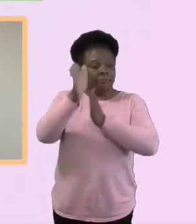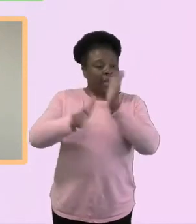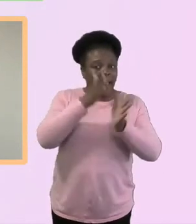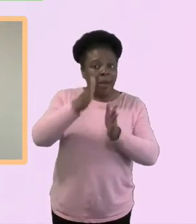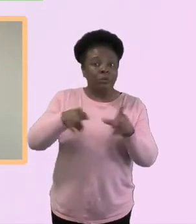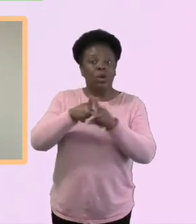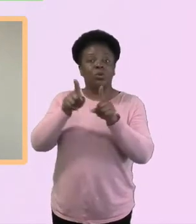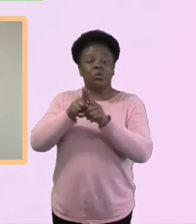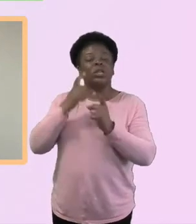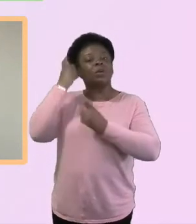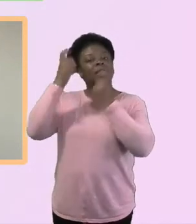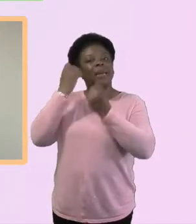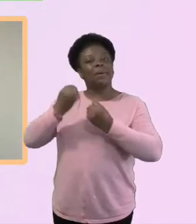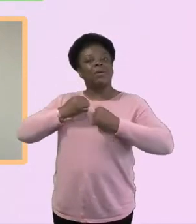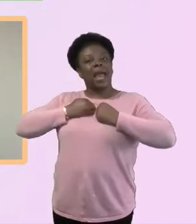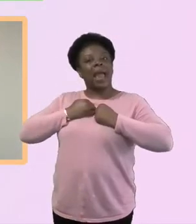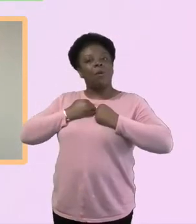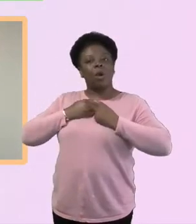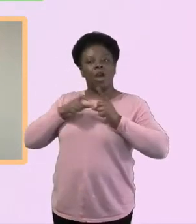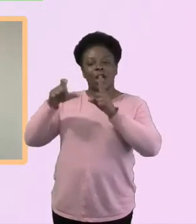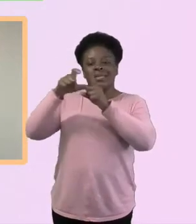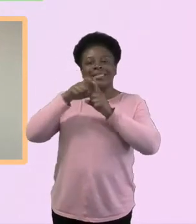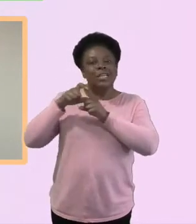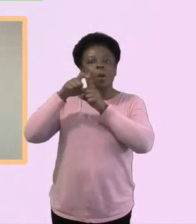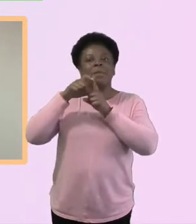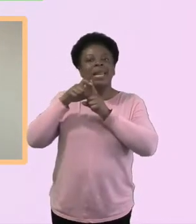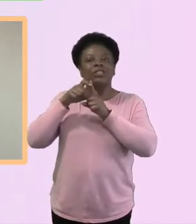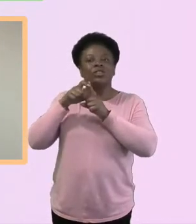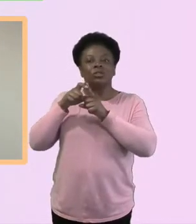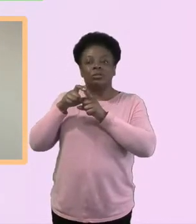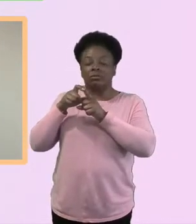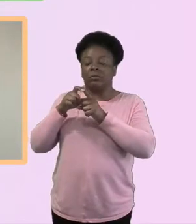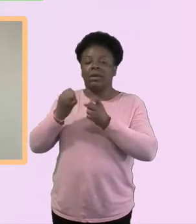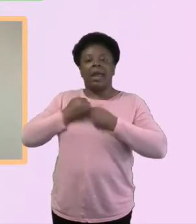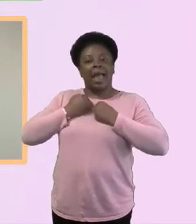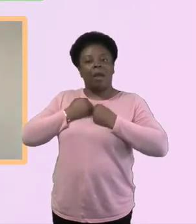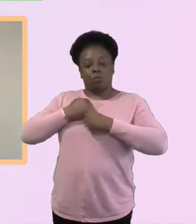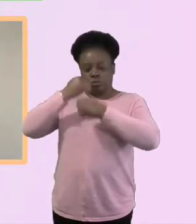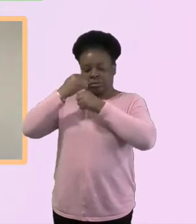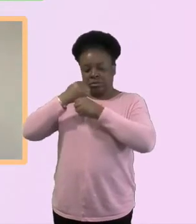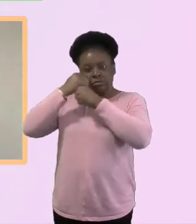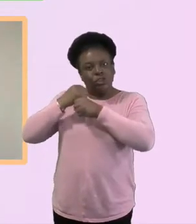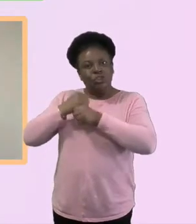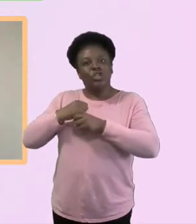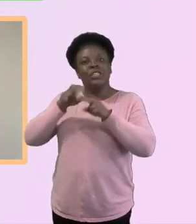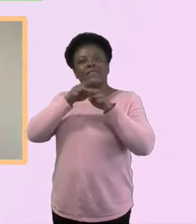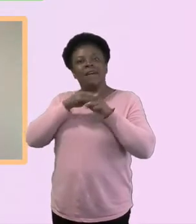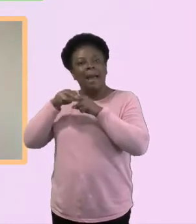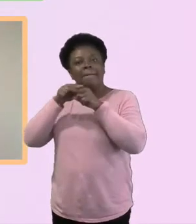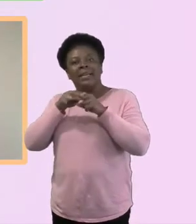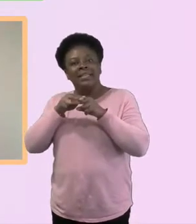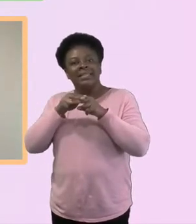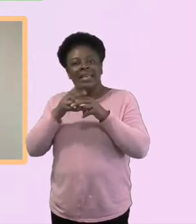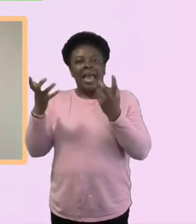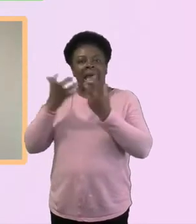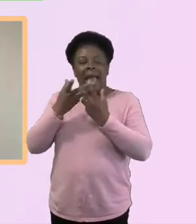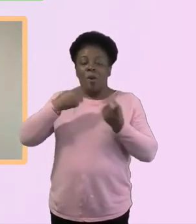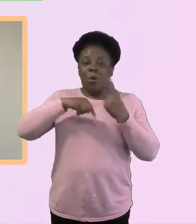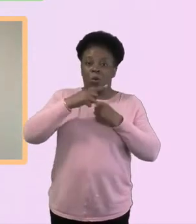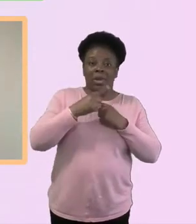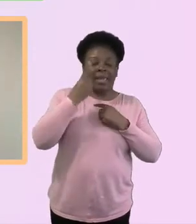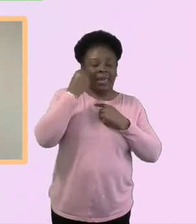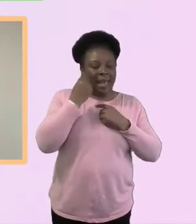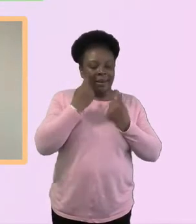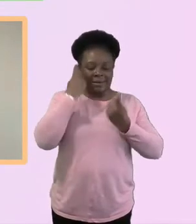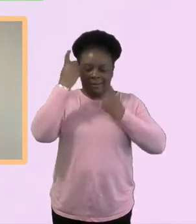family either. There's lots of that going on. How we can echo this and welcome to our roots, it